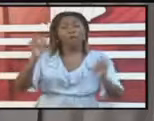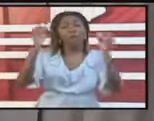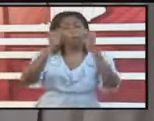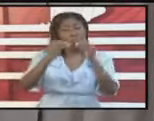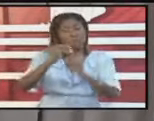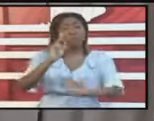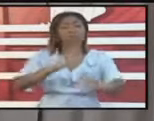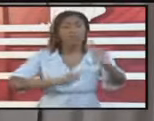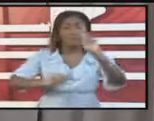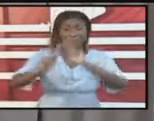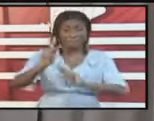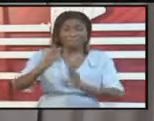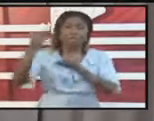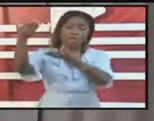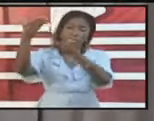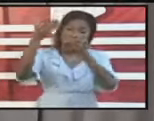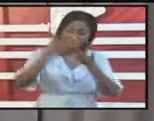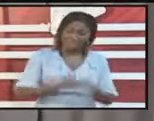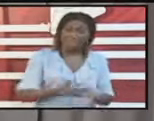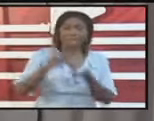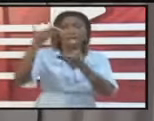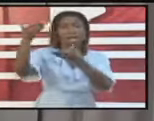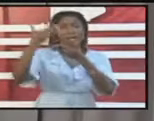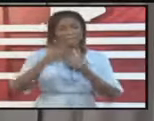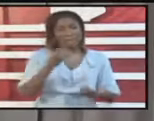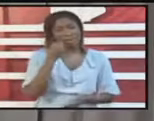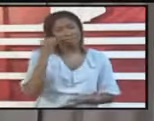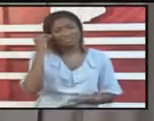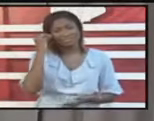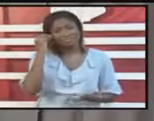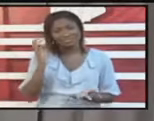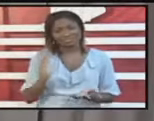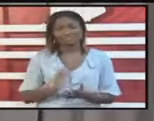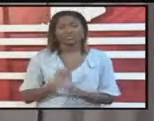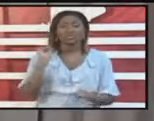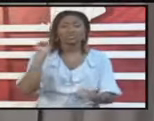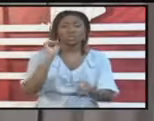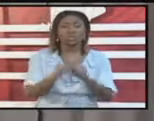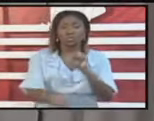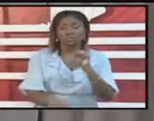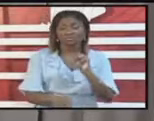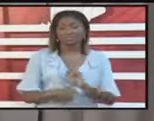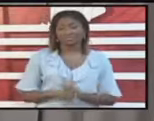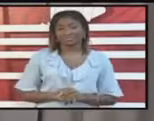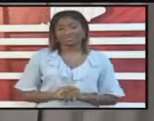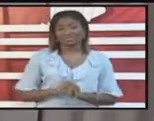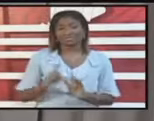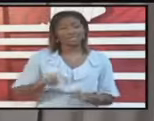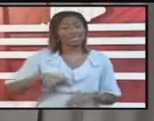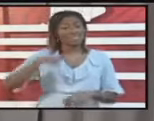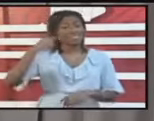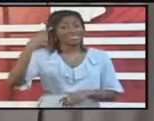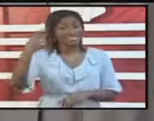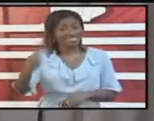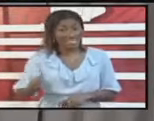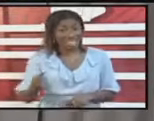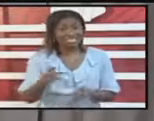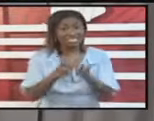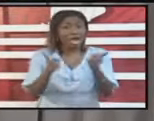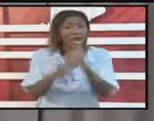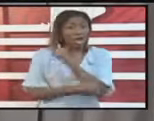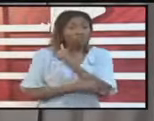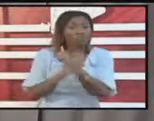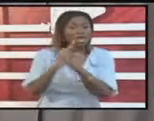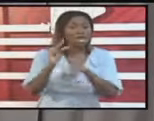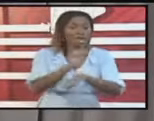allow us here, opportunity to bring home more persons. So the next ones that we're looking at are Grenada. We're